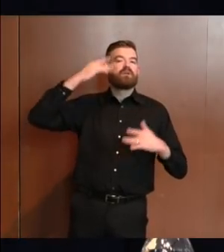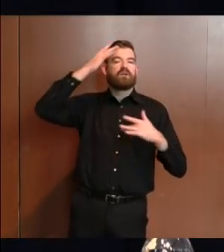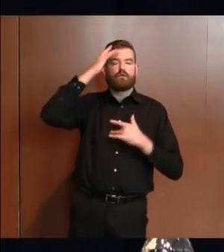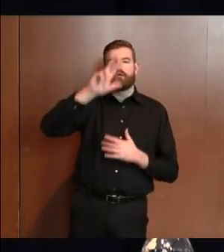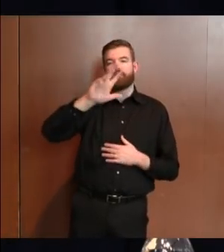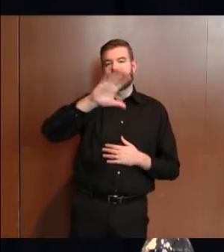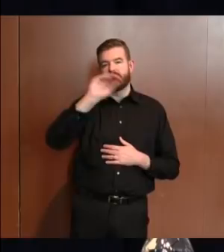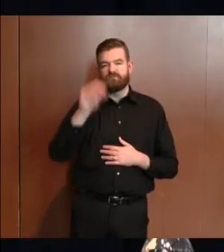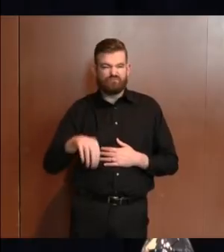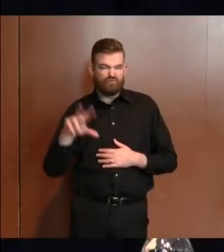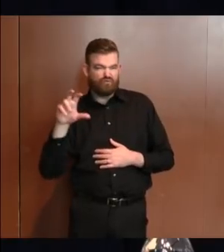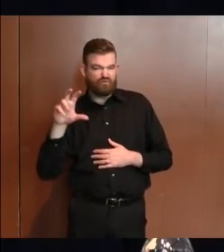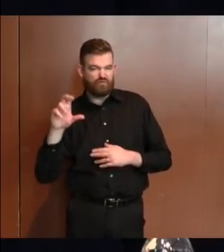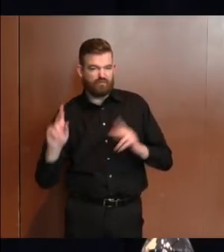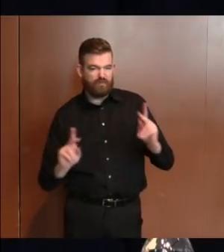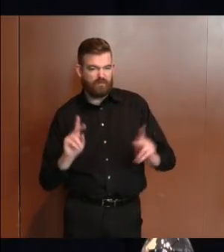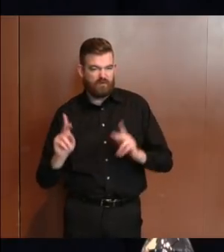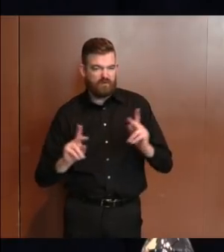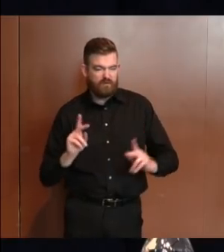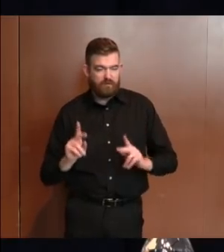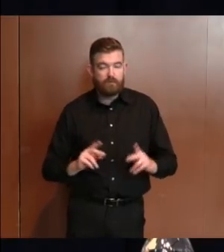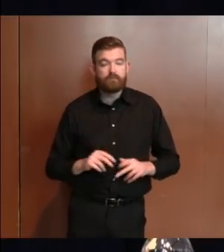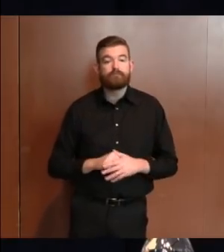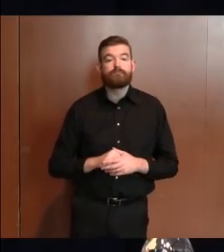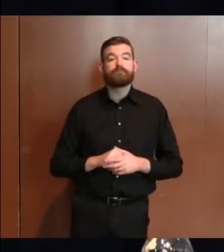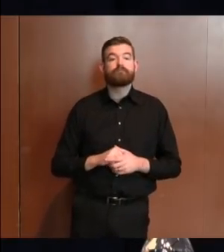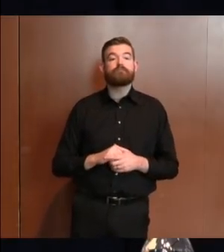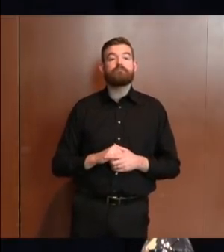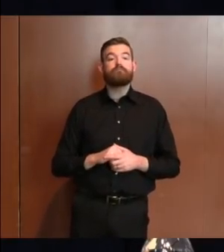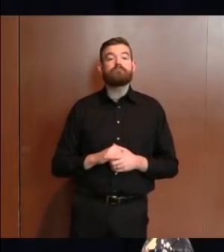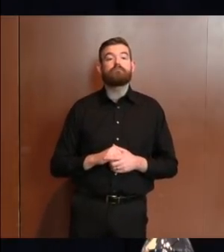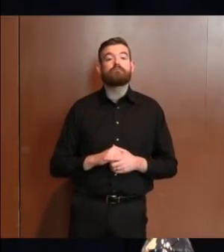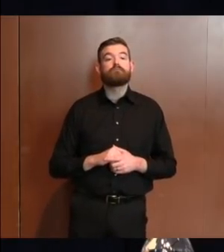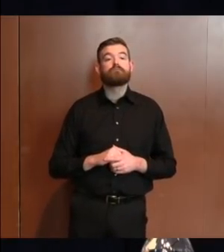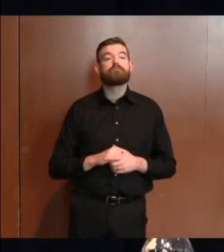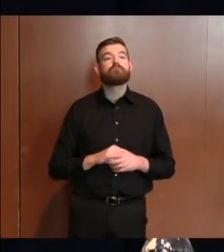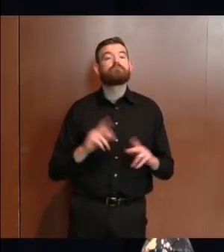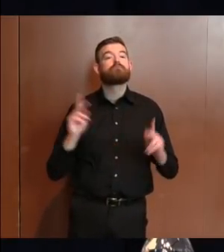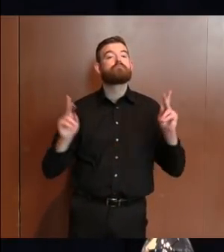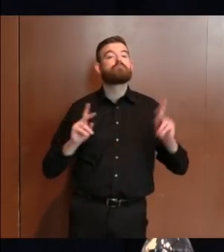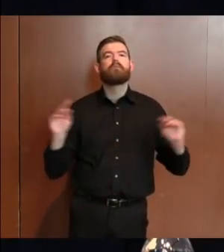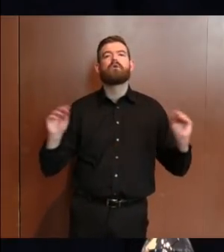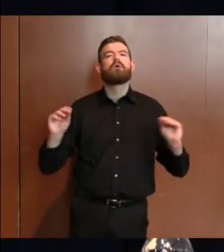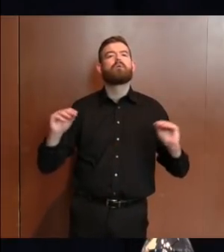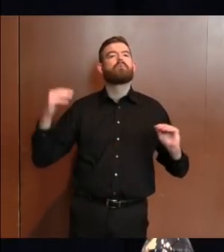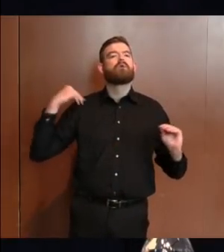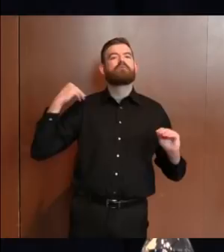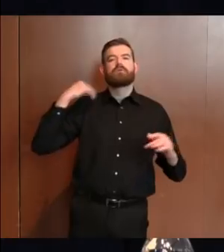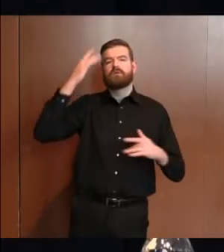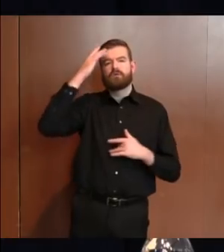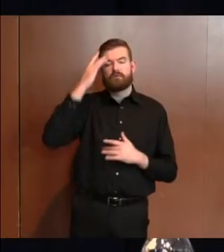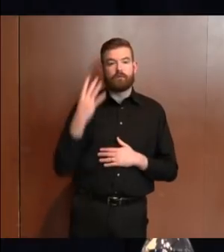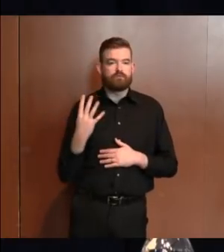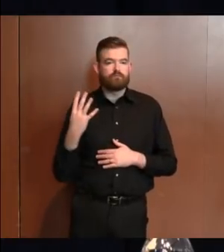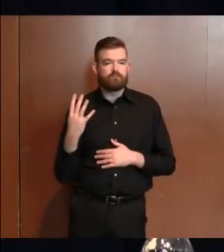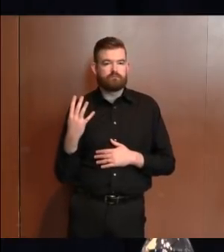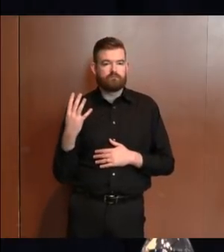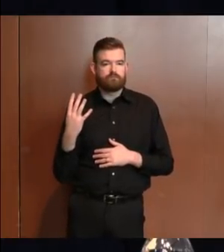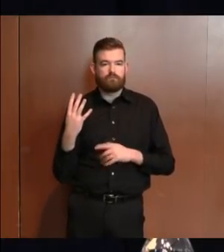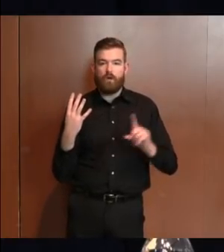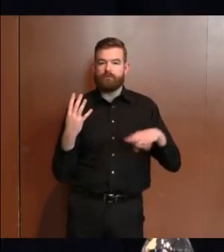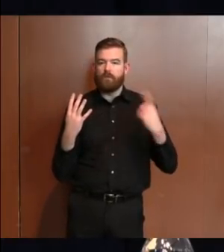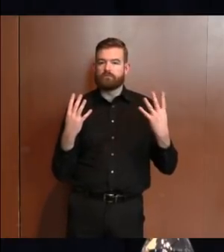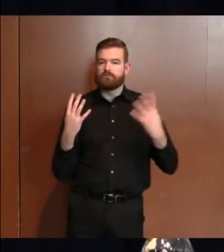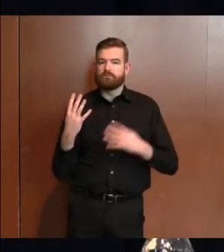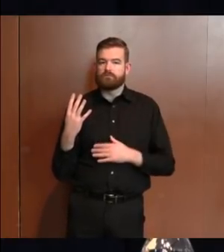four cases identified as not having an underlying health condition. Only four.